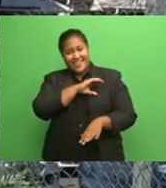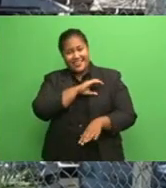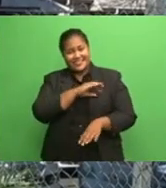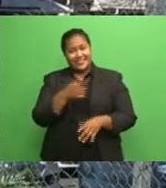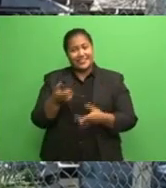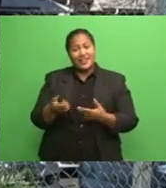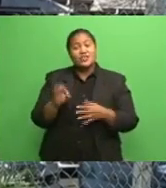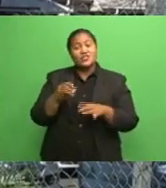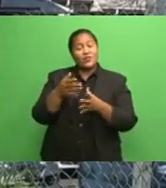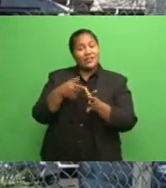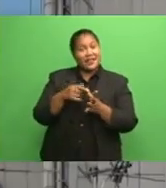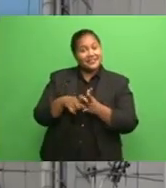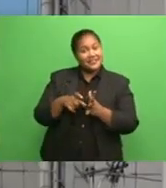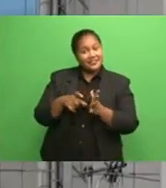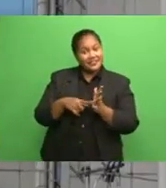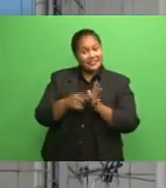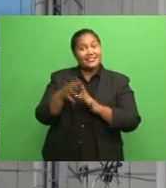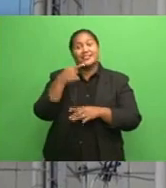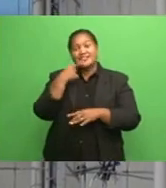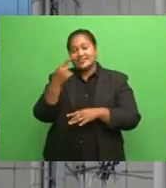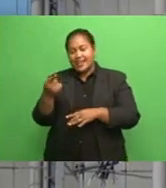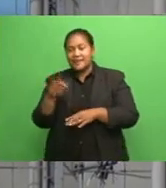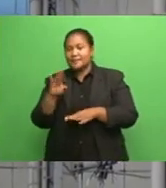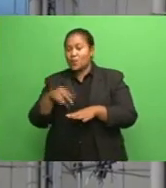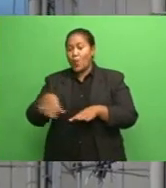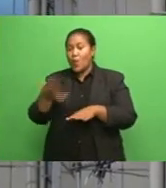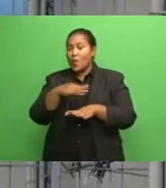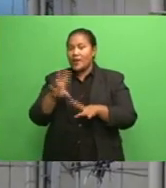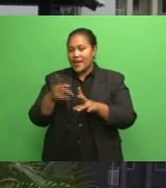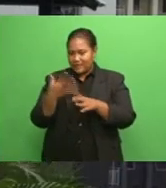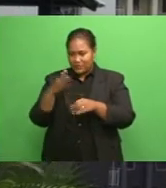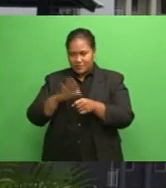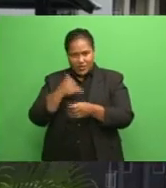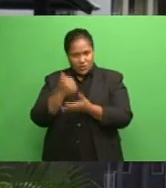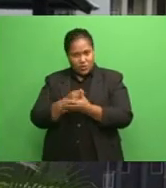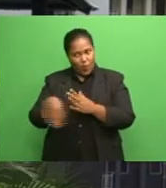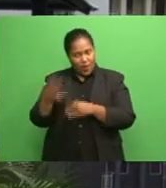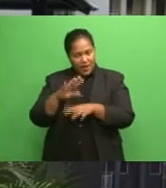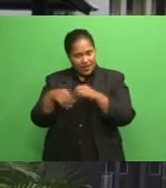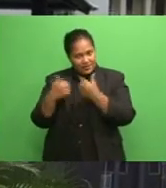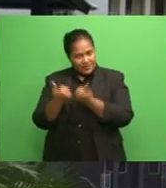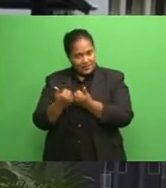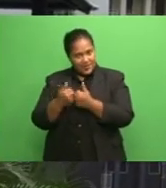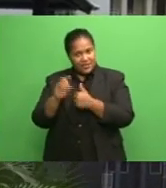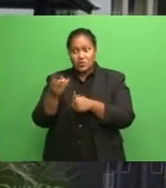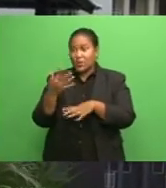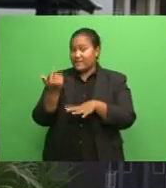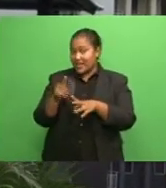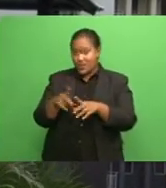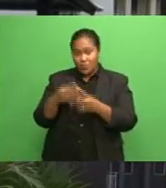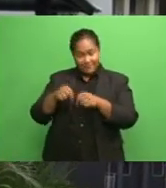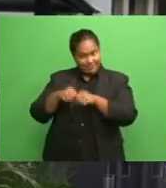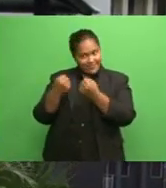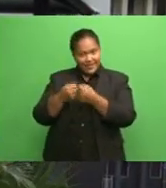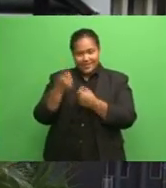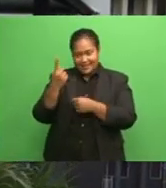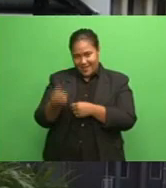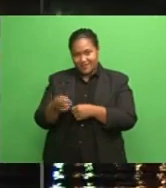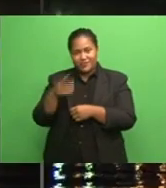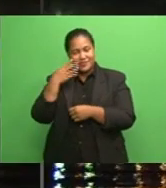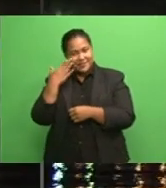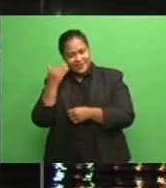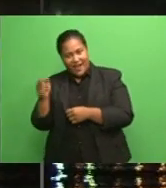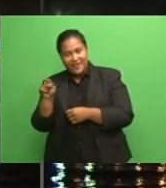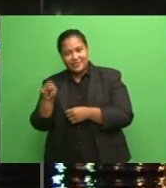VO is urging all PRB tenants to adhere to the agreements and avoid any unnecessary breaches. Kelly Vardala, FBC News.